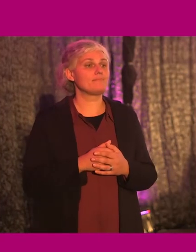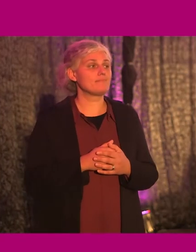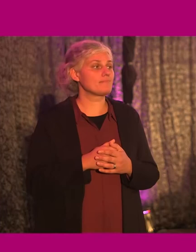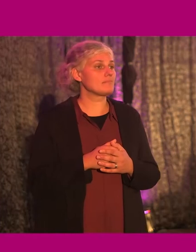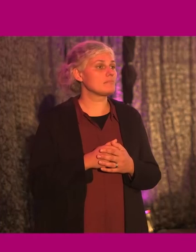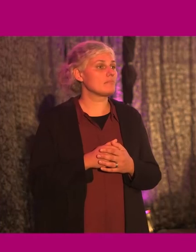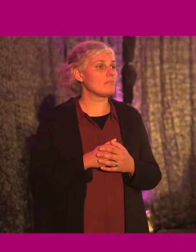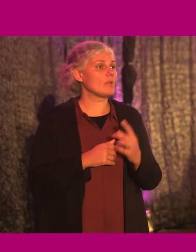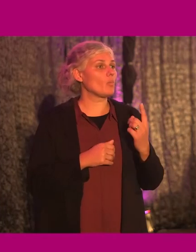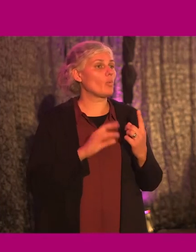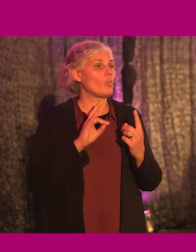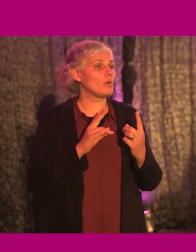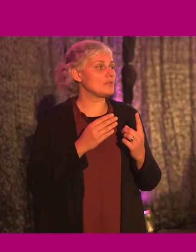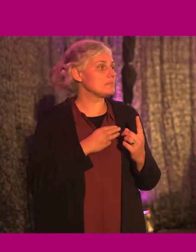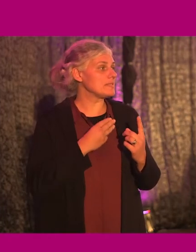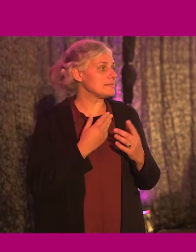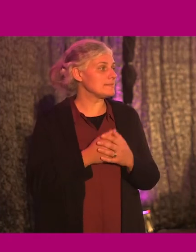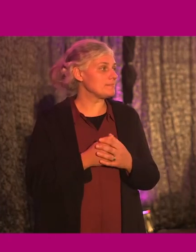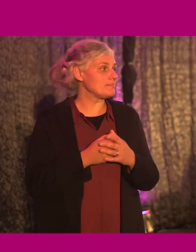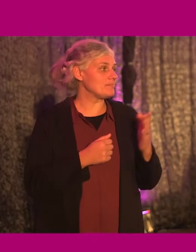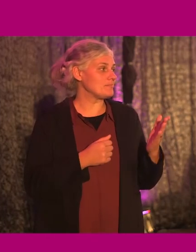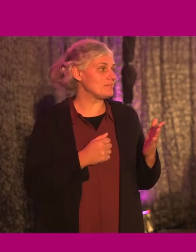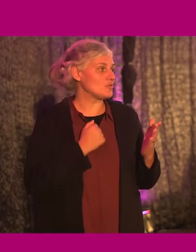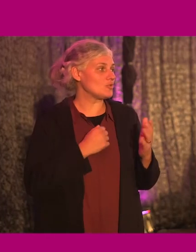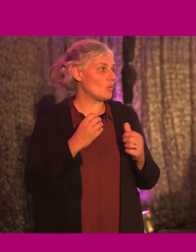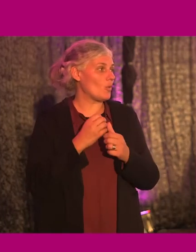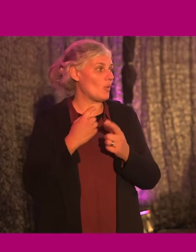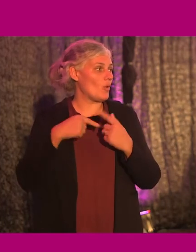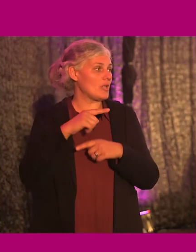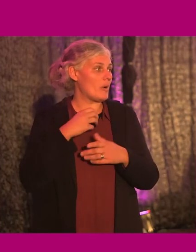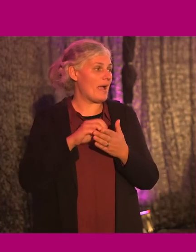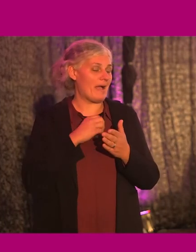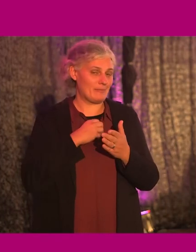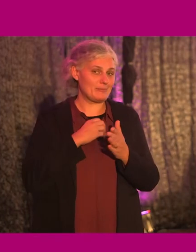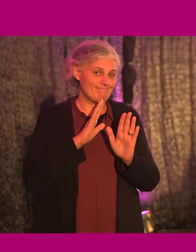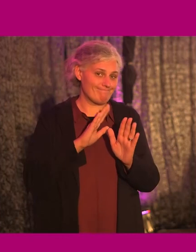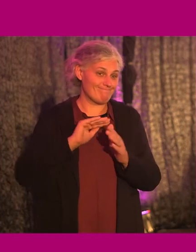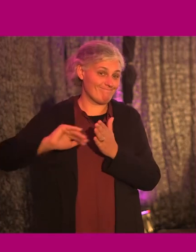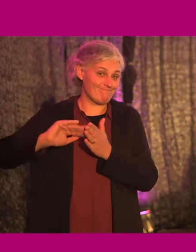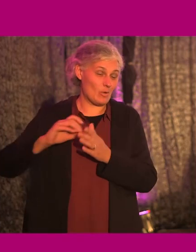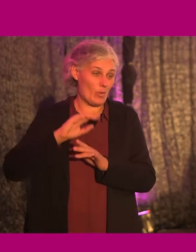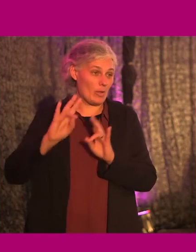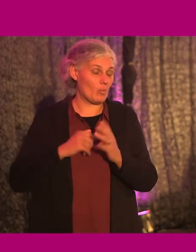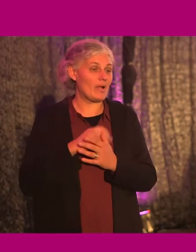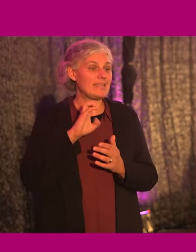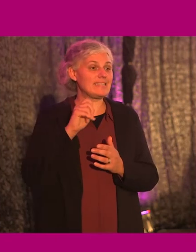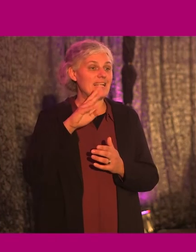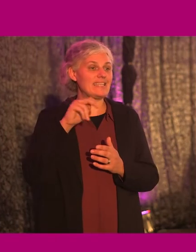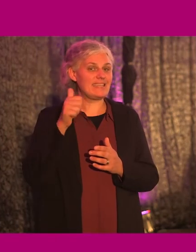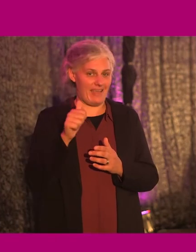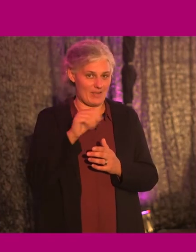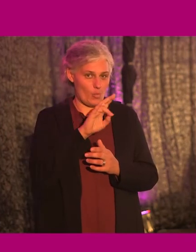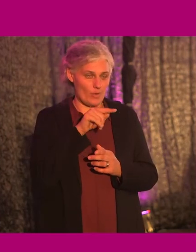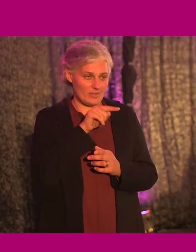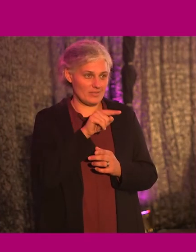Whoever has it. Okay. Uh, sorry to everybody else that I'm going to have to leave out, but, uh, so there's a question for Selena and